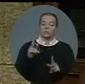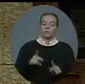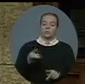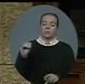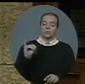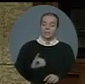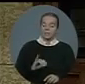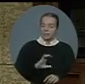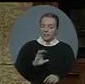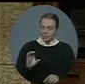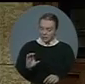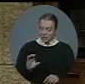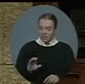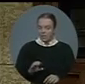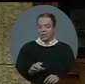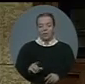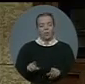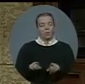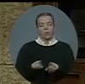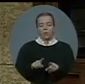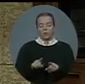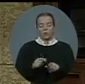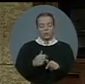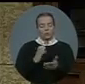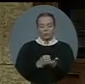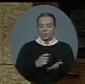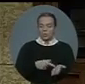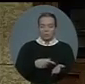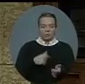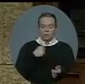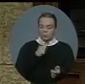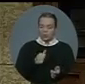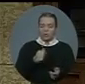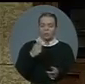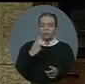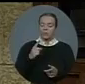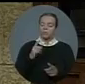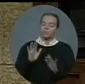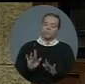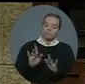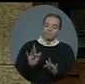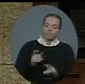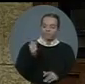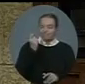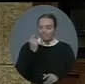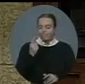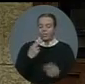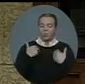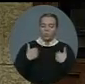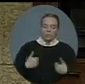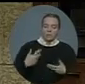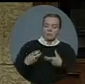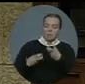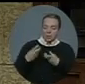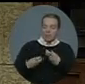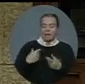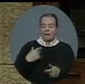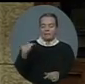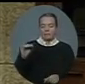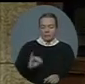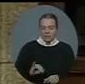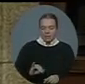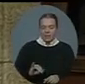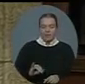compassionate ground will not apply to those that are outside Canada, and no families will not be able to come to Canada